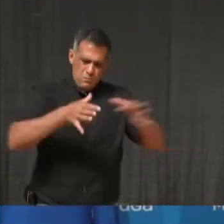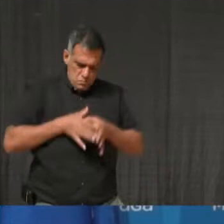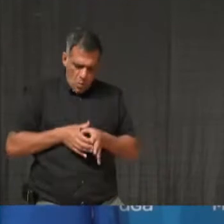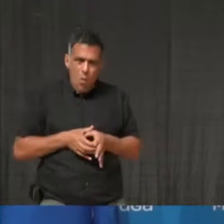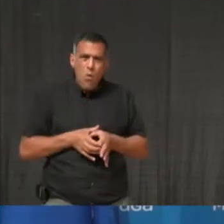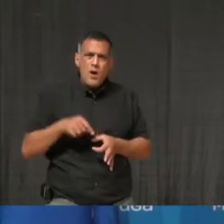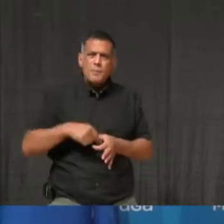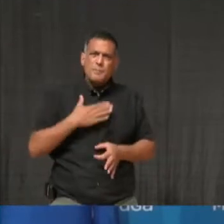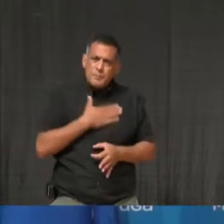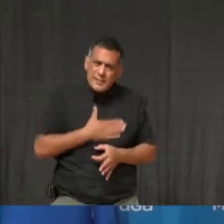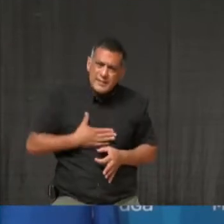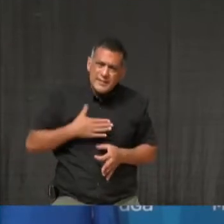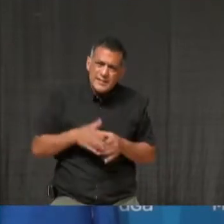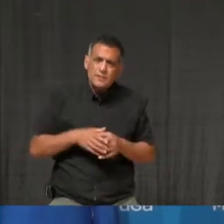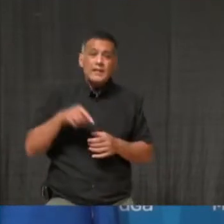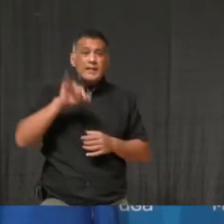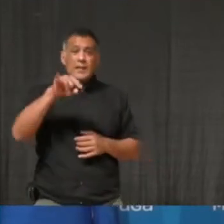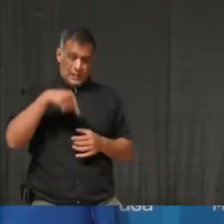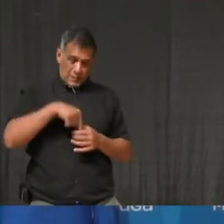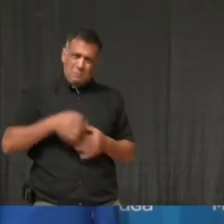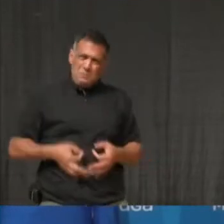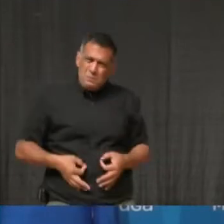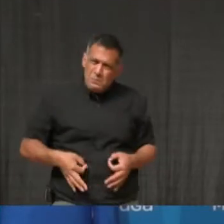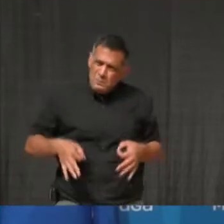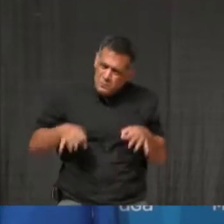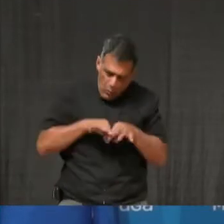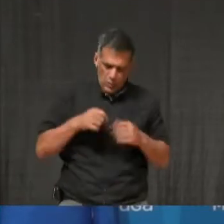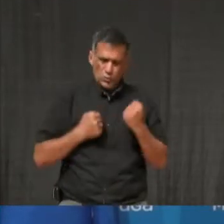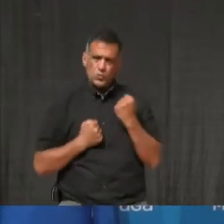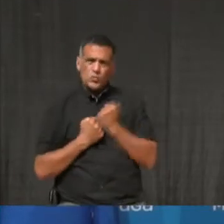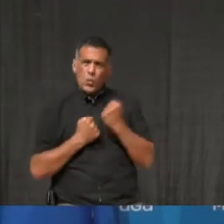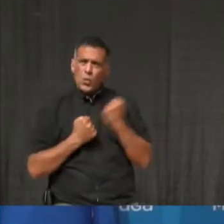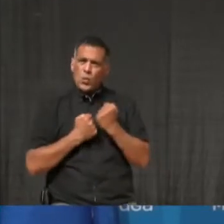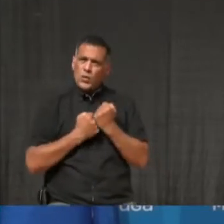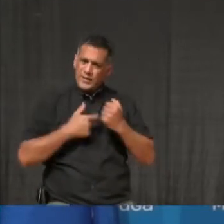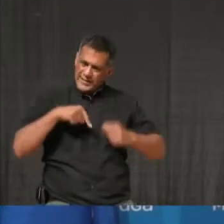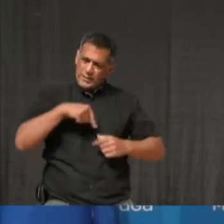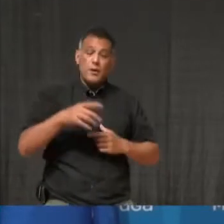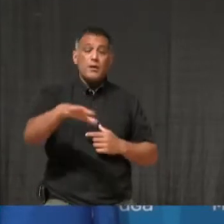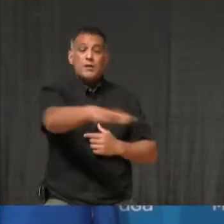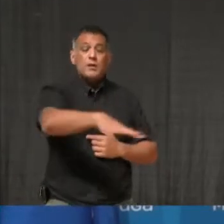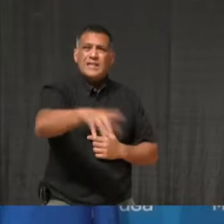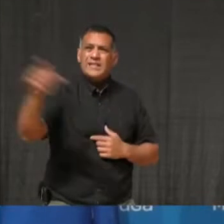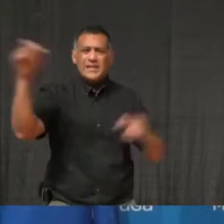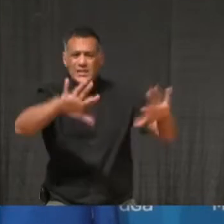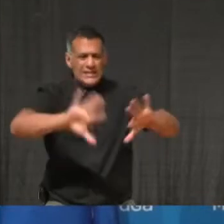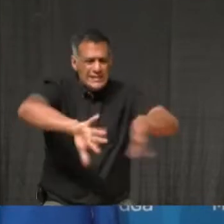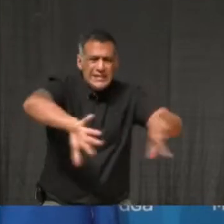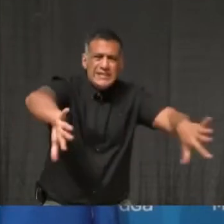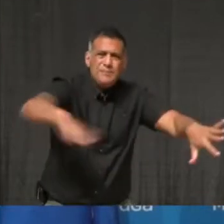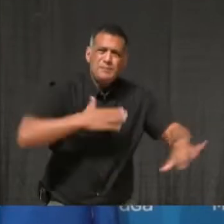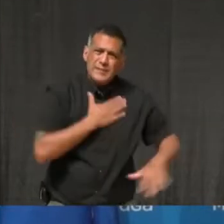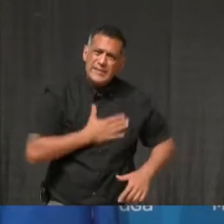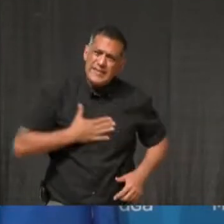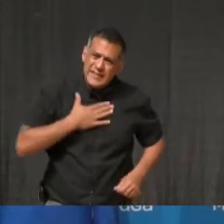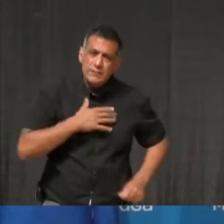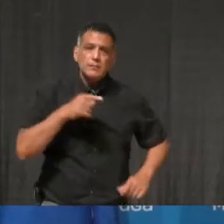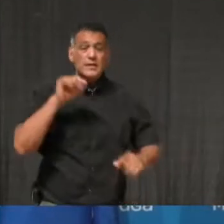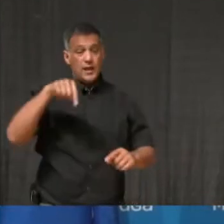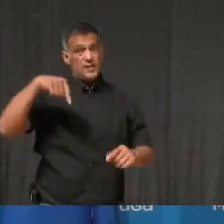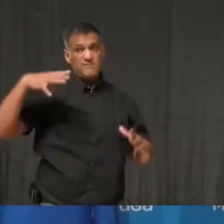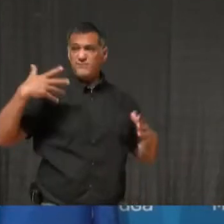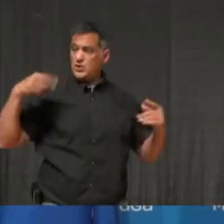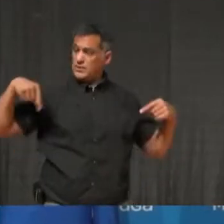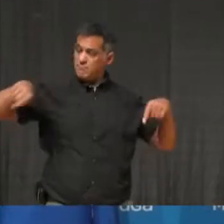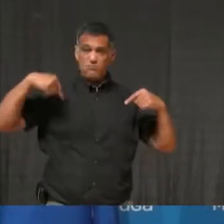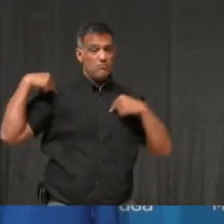We are truly at a critical moment here, and we need to be vigilant. We have a chance right here